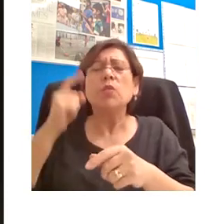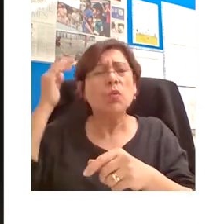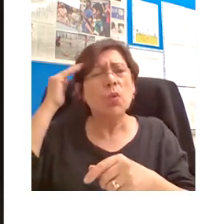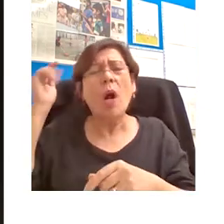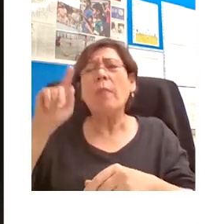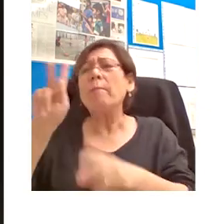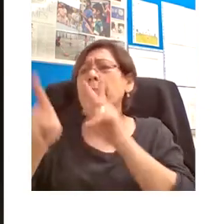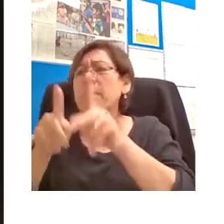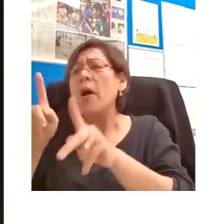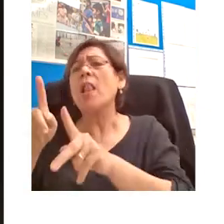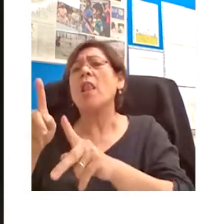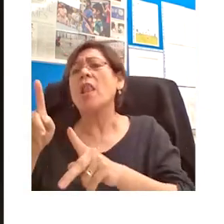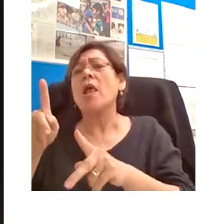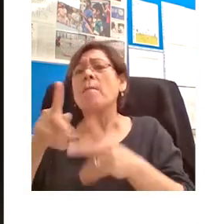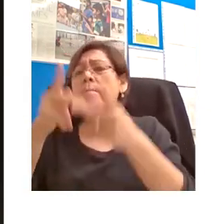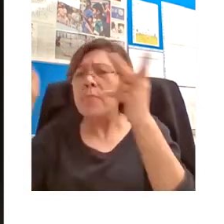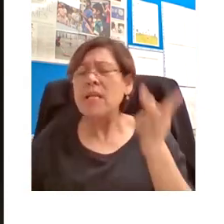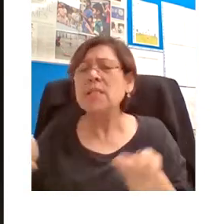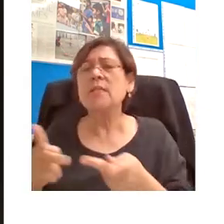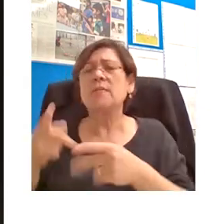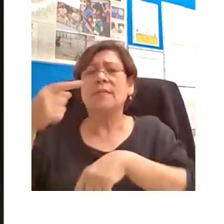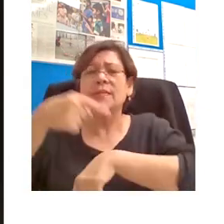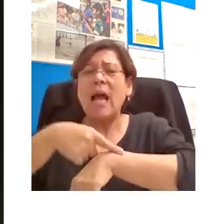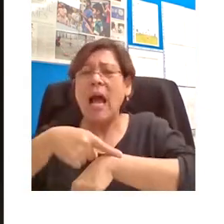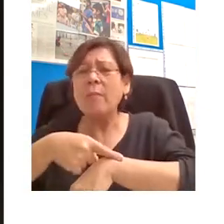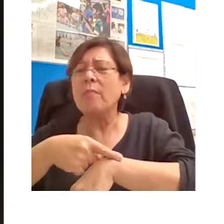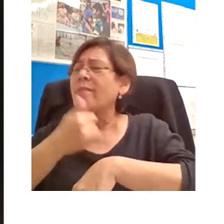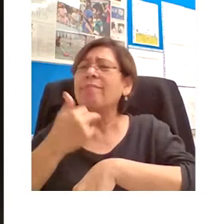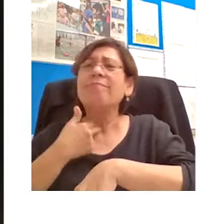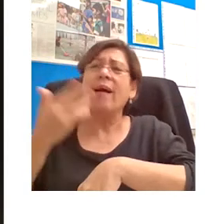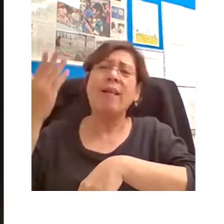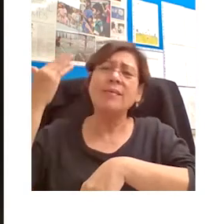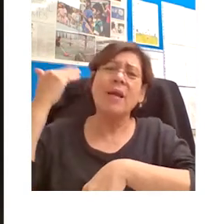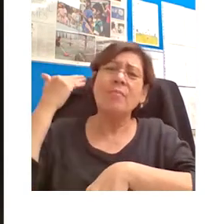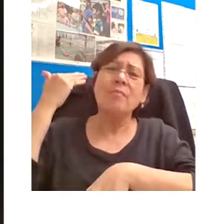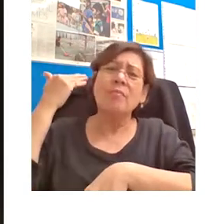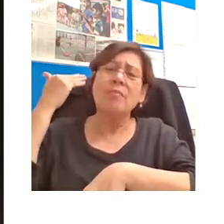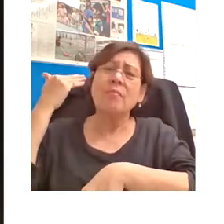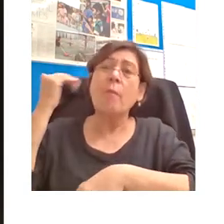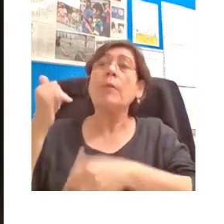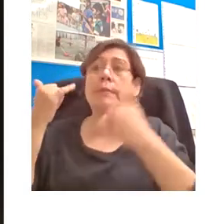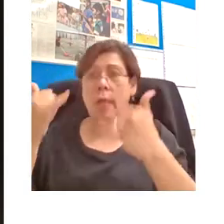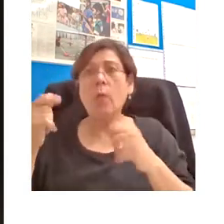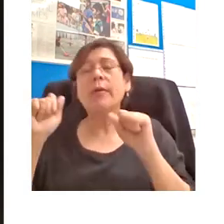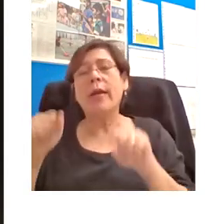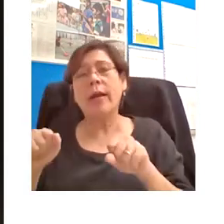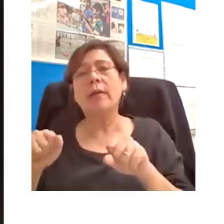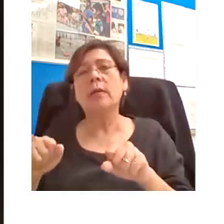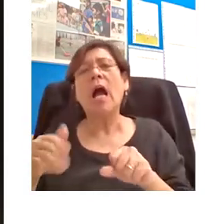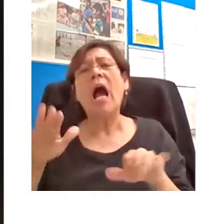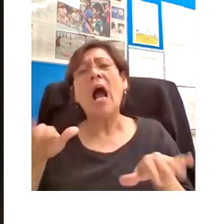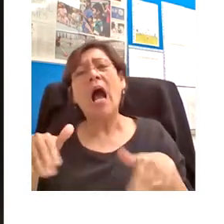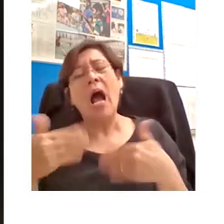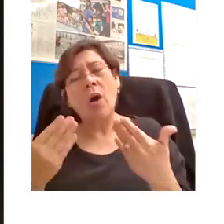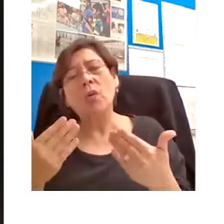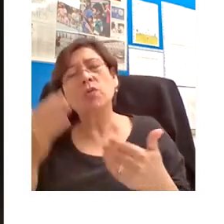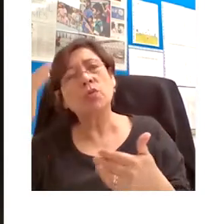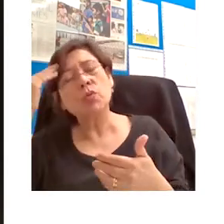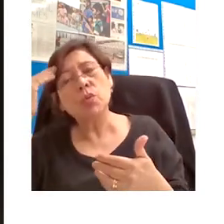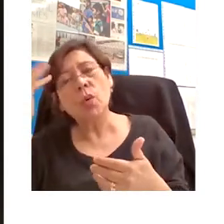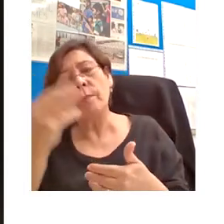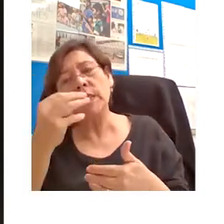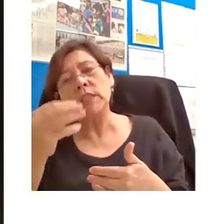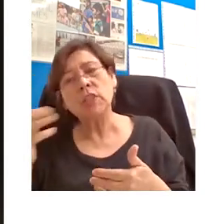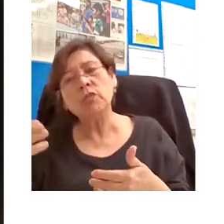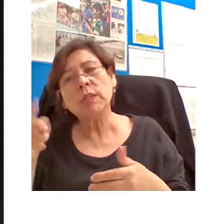times which were previously marginal to the curriculum. How on earth are we going to equip ourselves with material needed to teach this